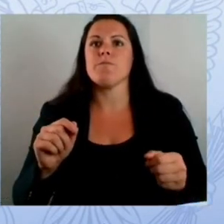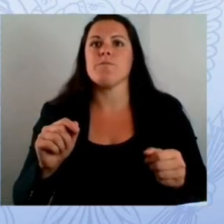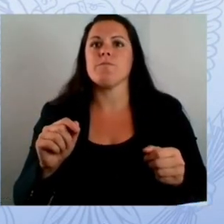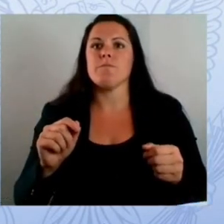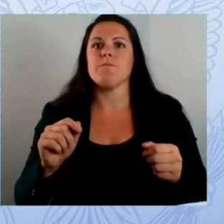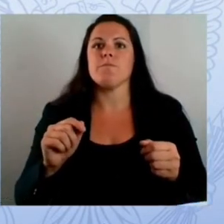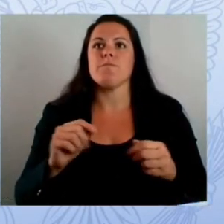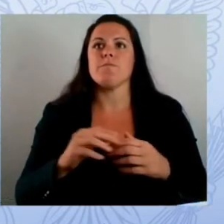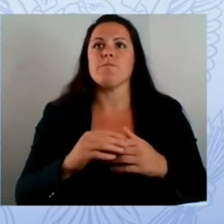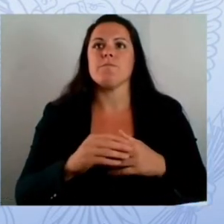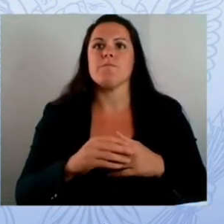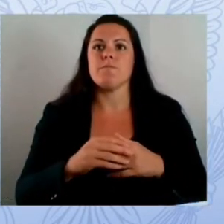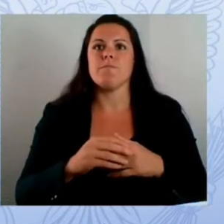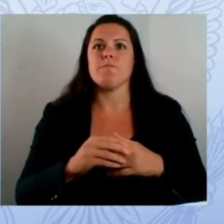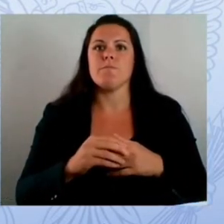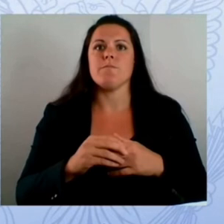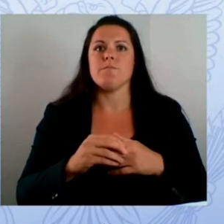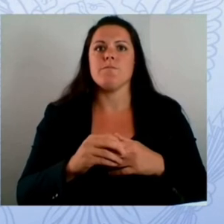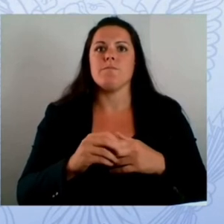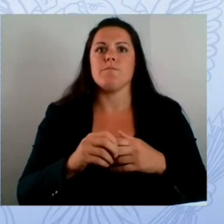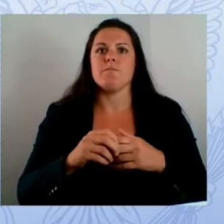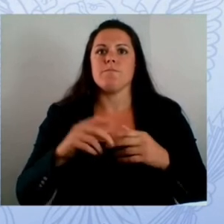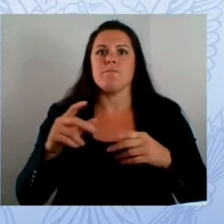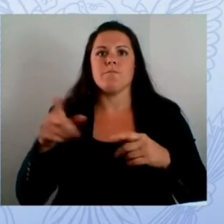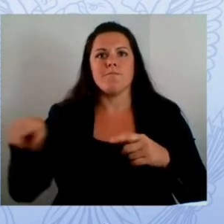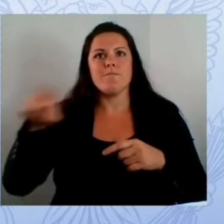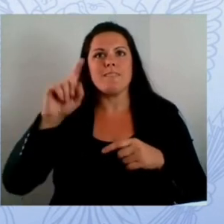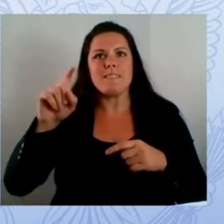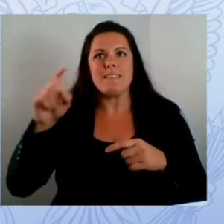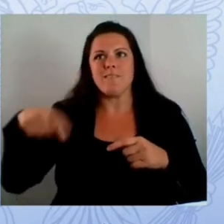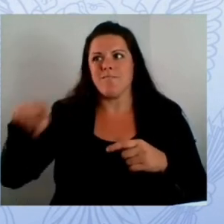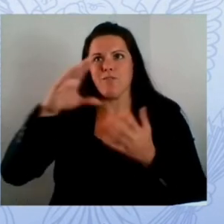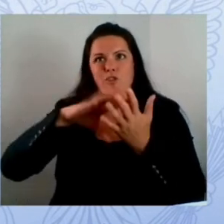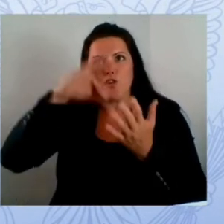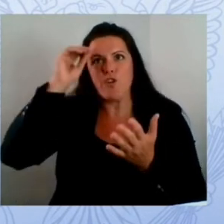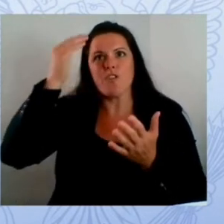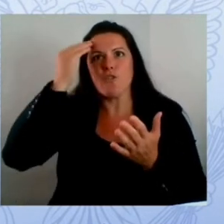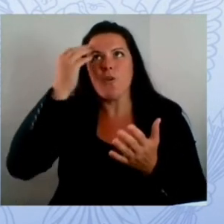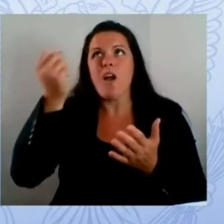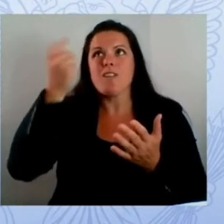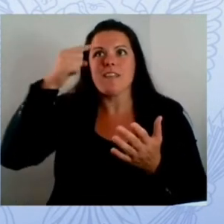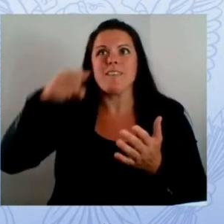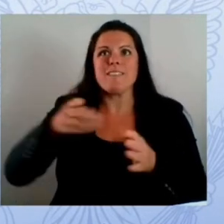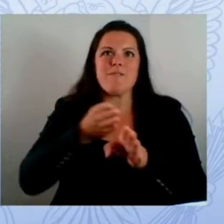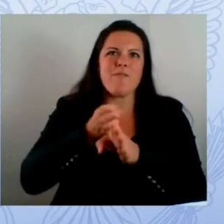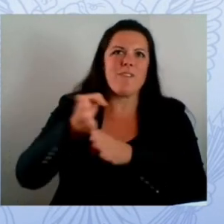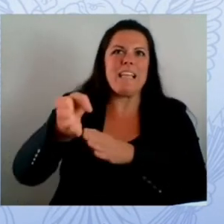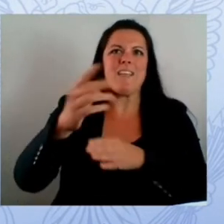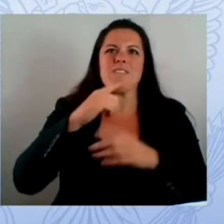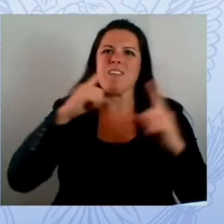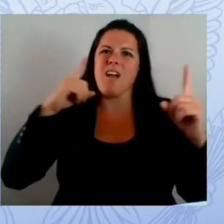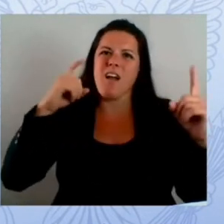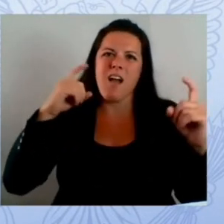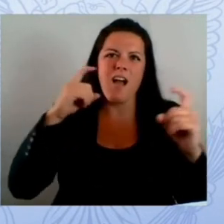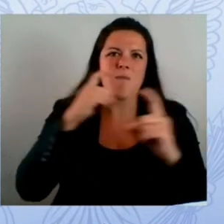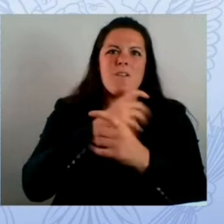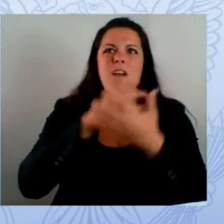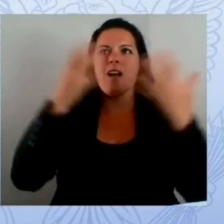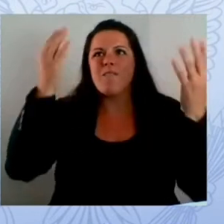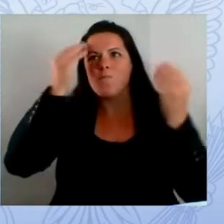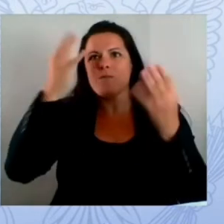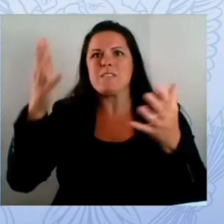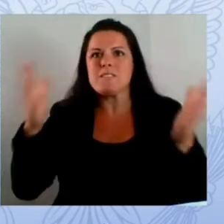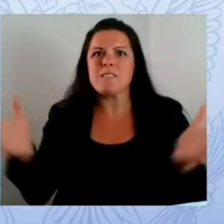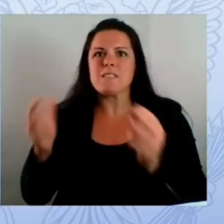and the final thing i would mention uh is an initiative that every state is working on which is the digital equity plan our